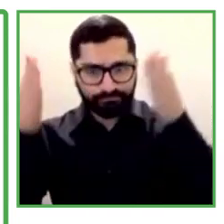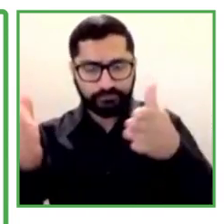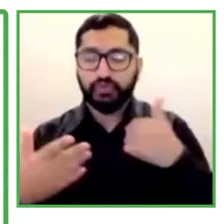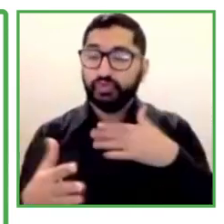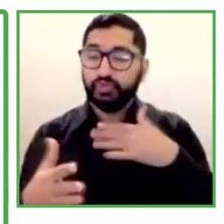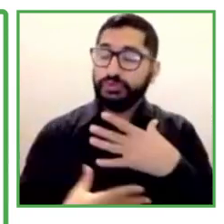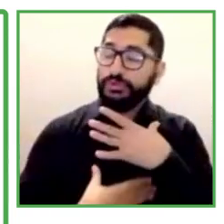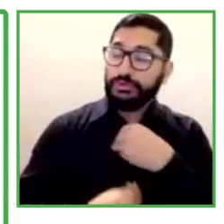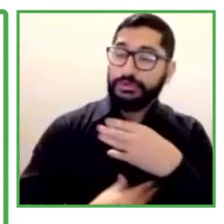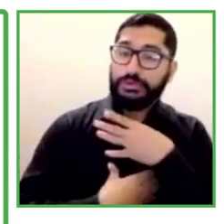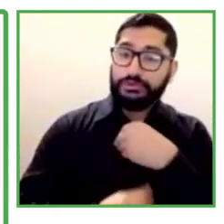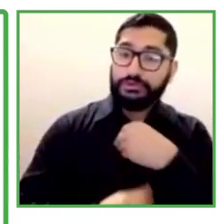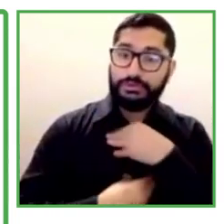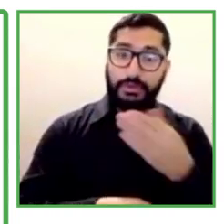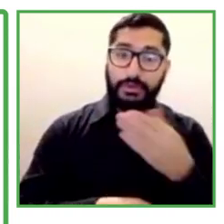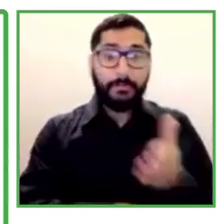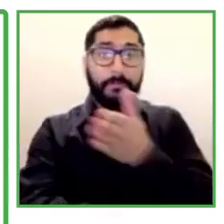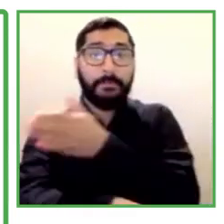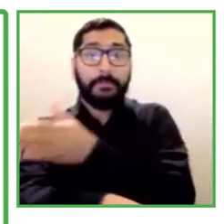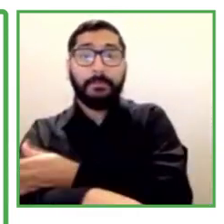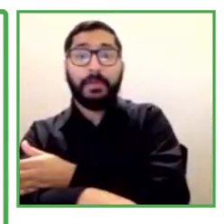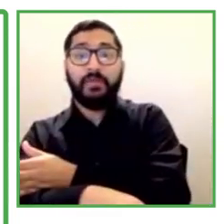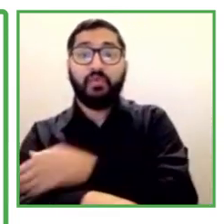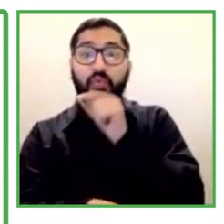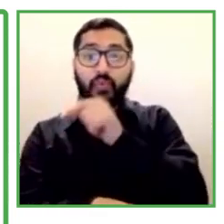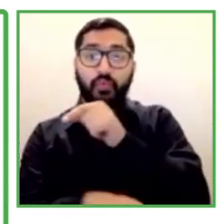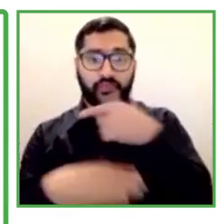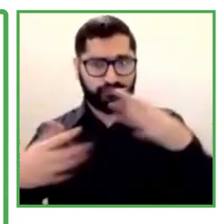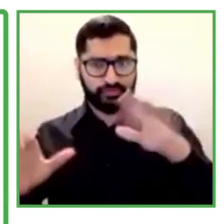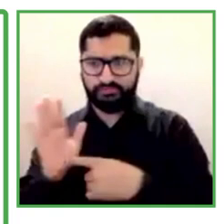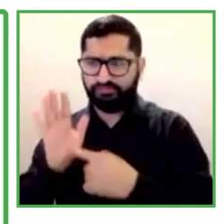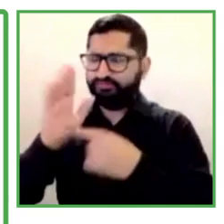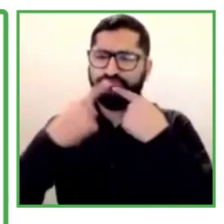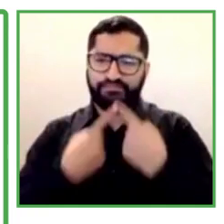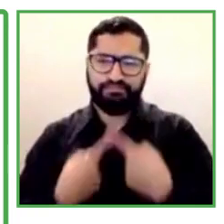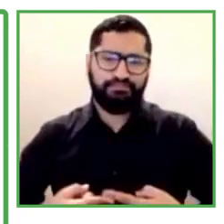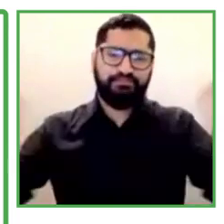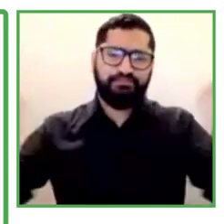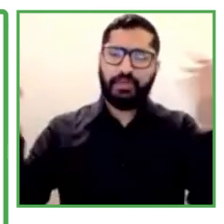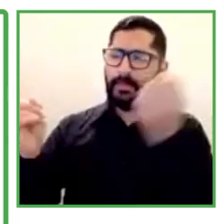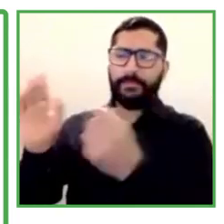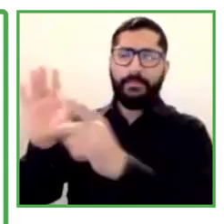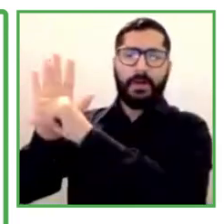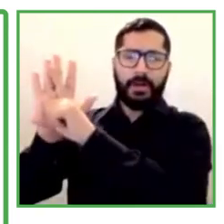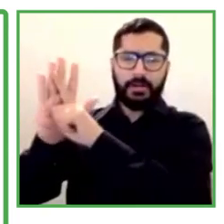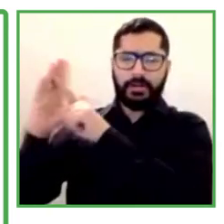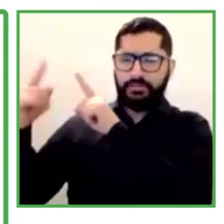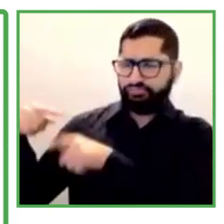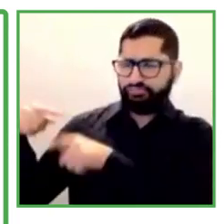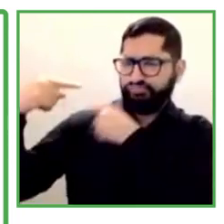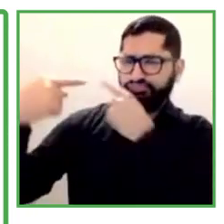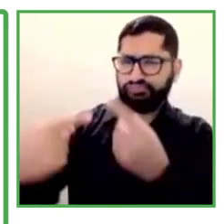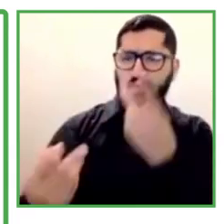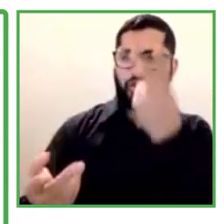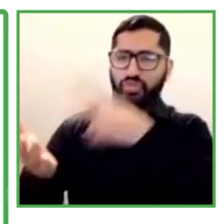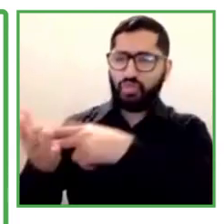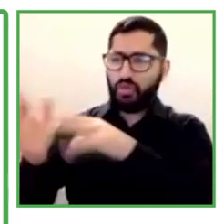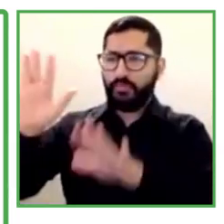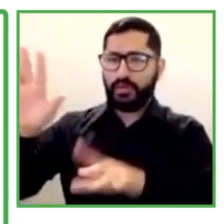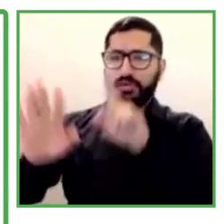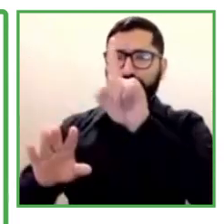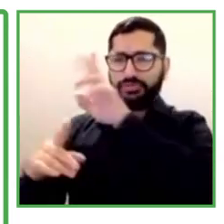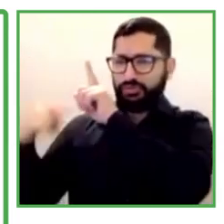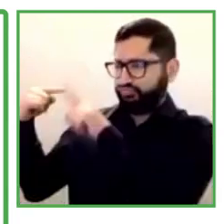started before the acts, the laws. We had shaped up